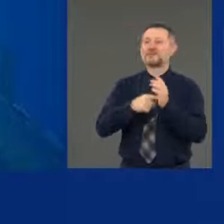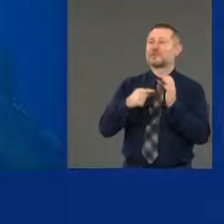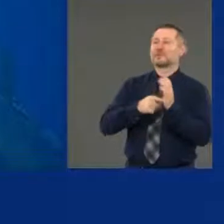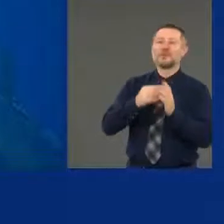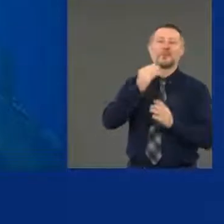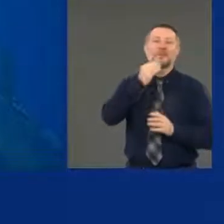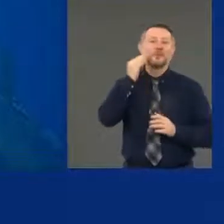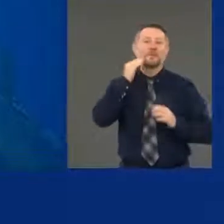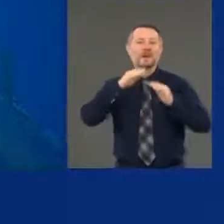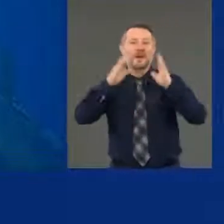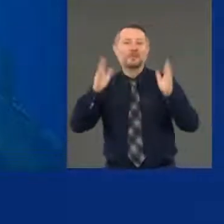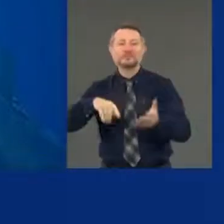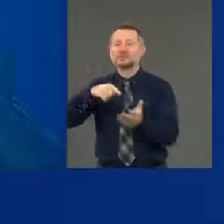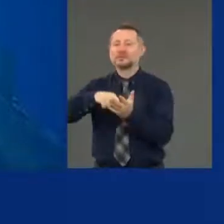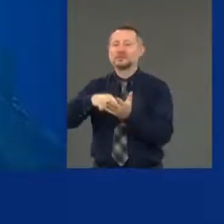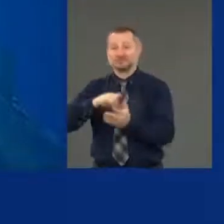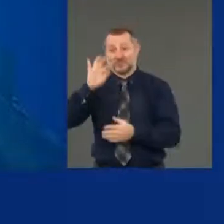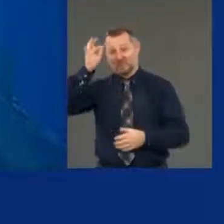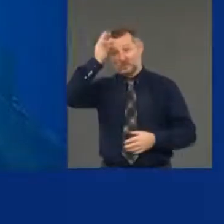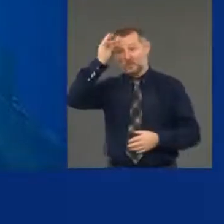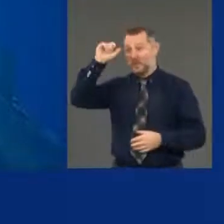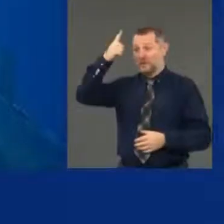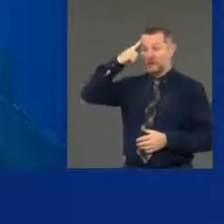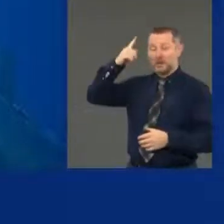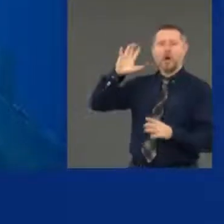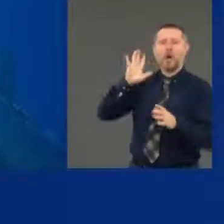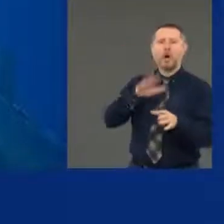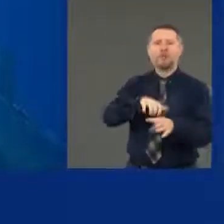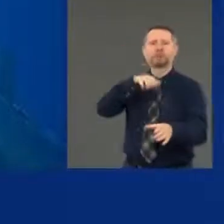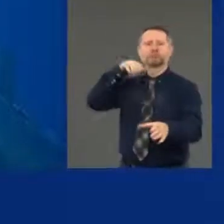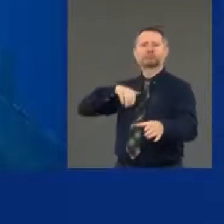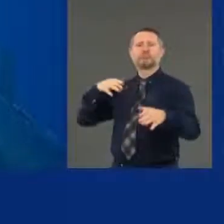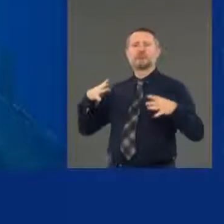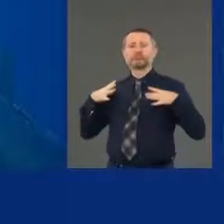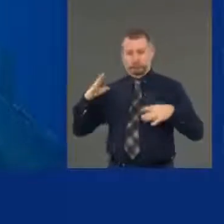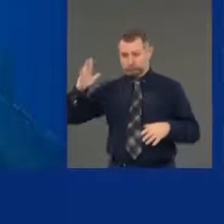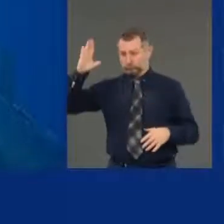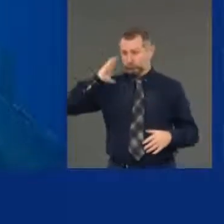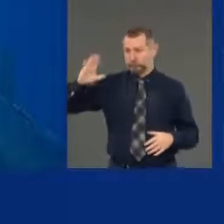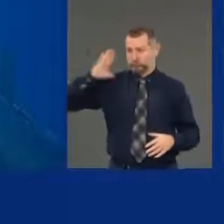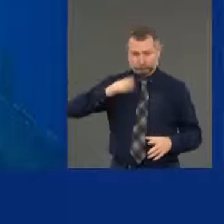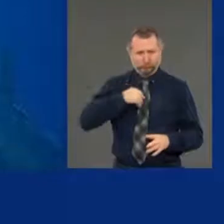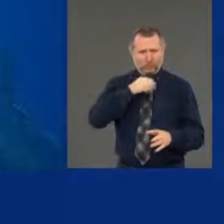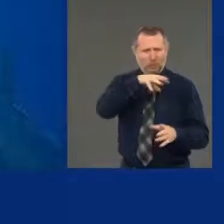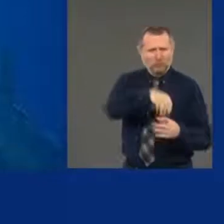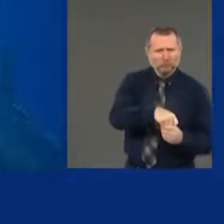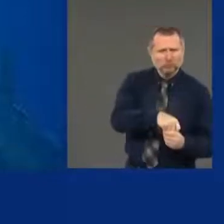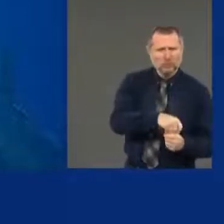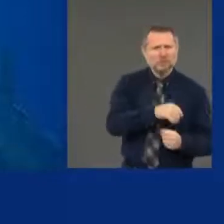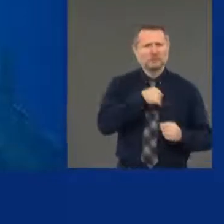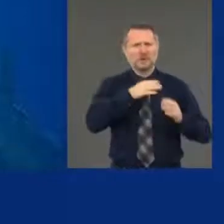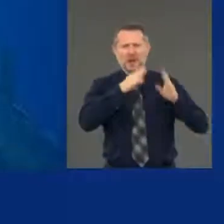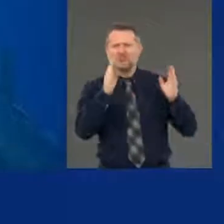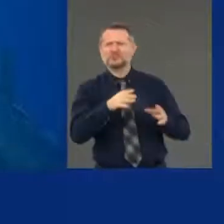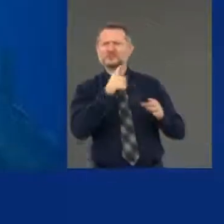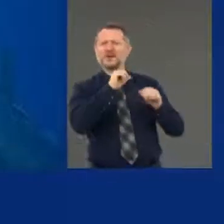I was the former housing secretary. Worked in housing all my life. Housing was a federal responsibility.